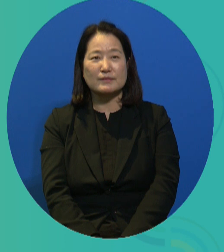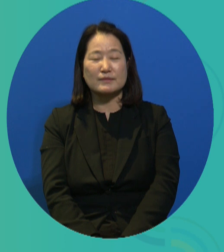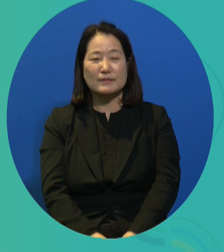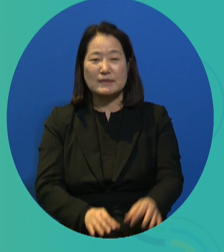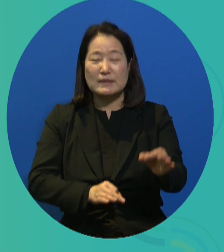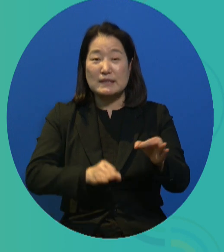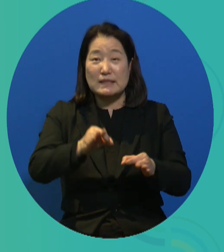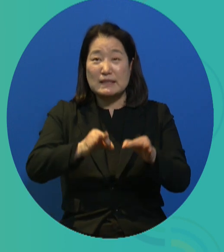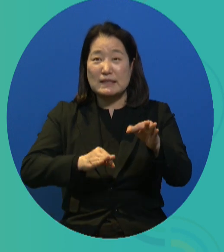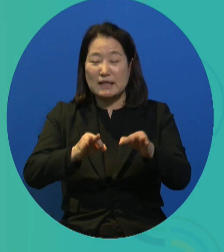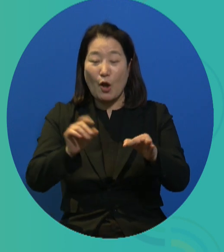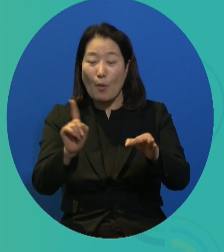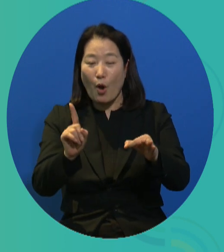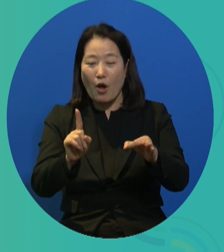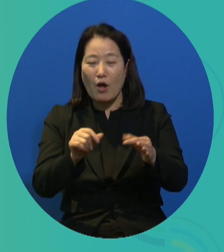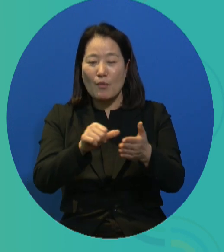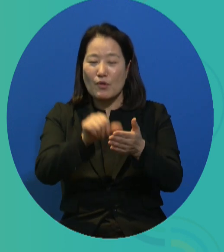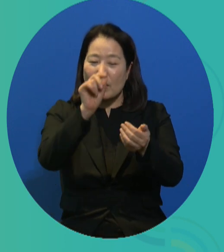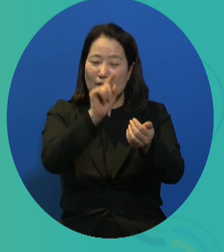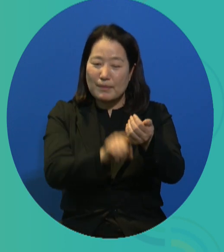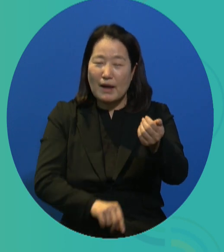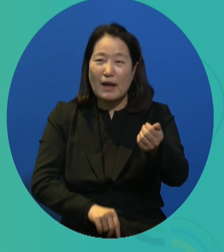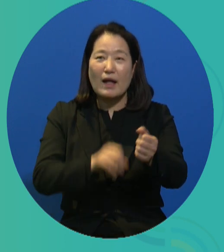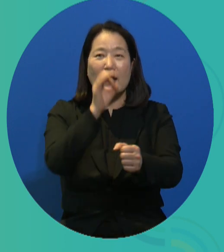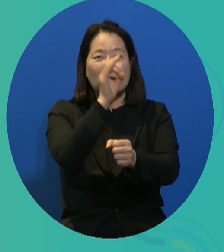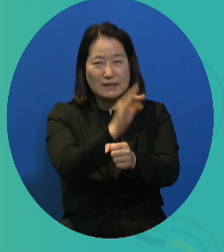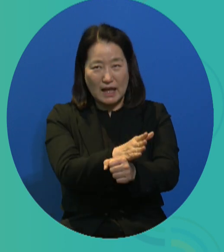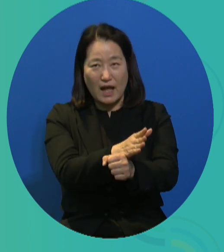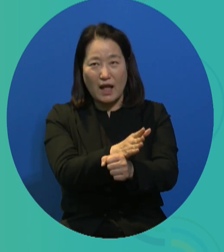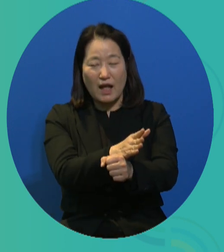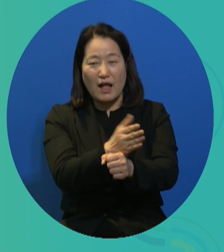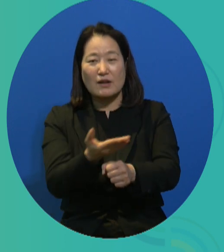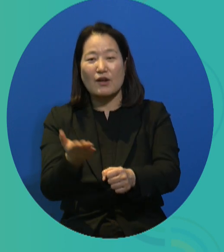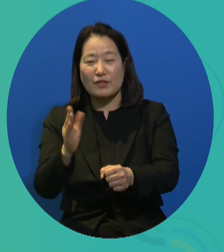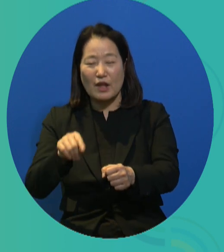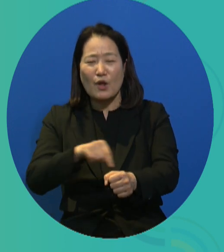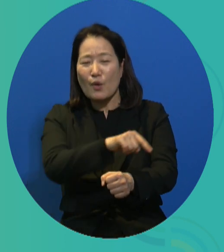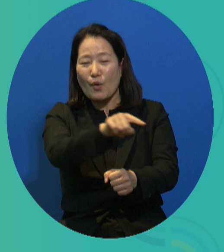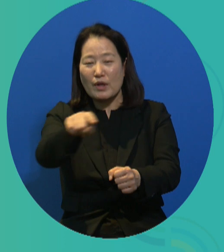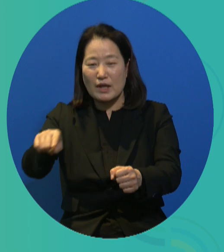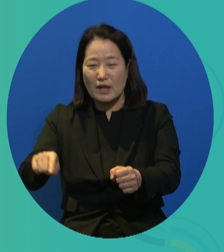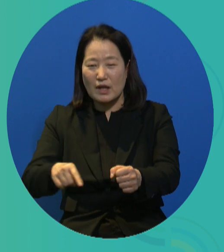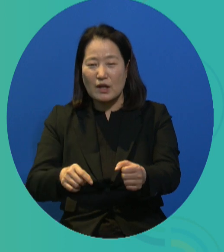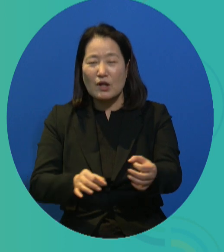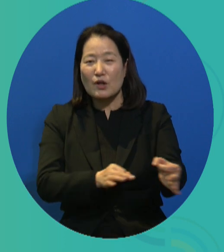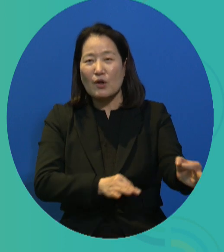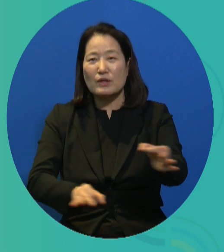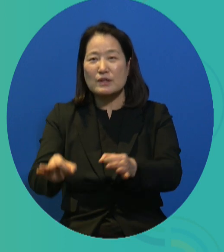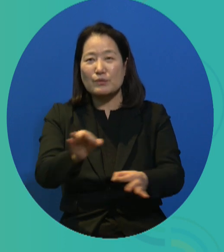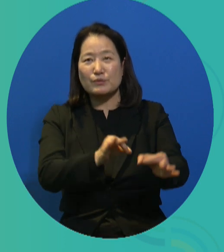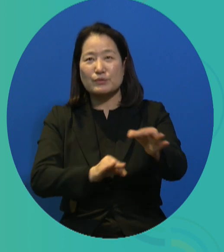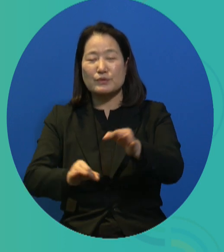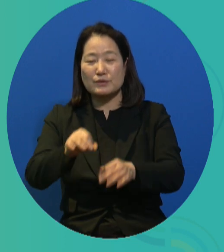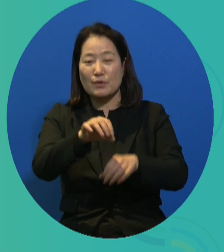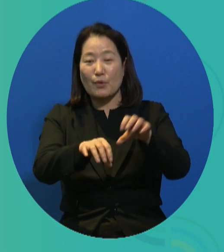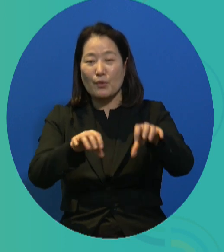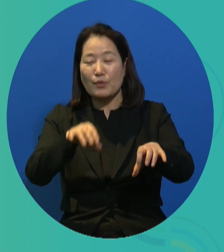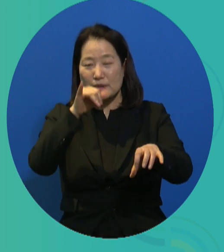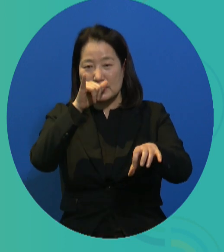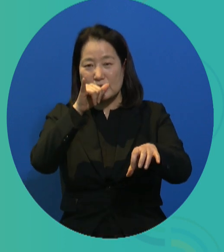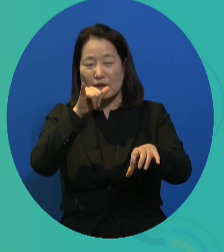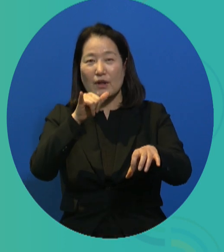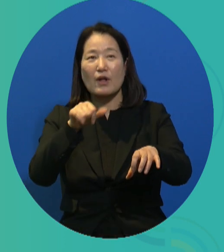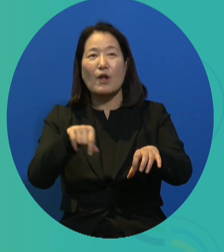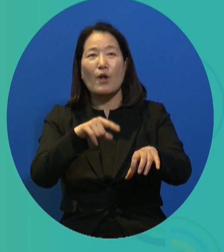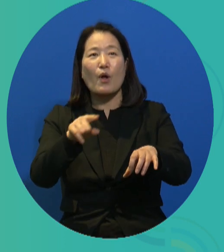The market is where commodities are bought and sold. However, the market does not guarantee rights. It's fundamentally